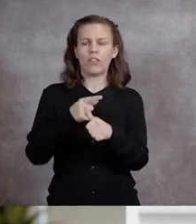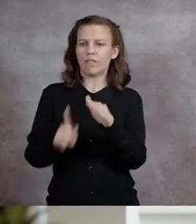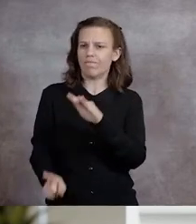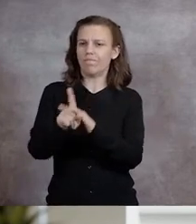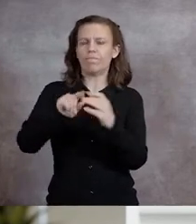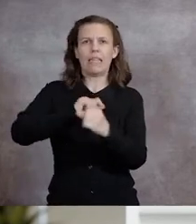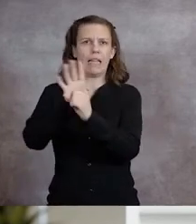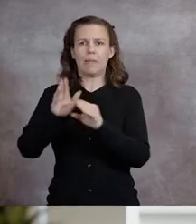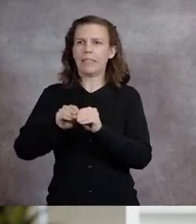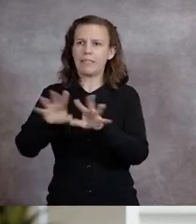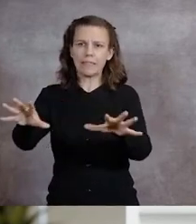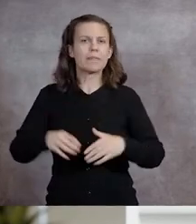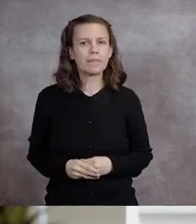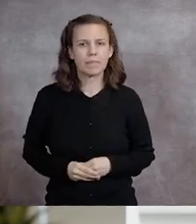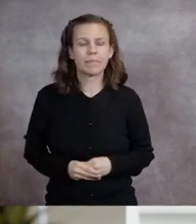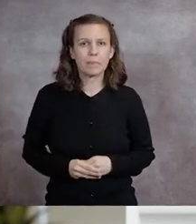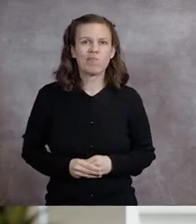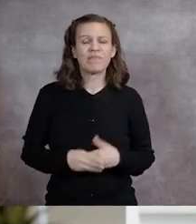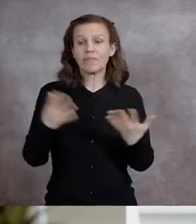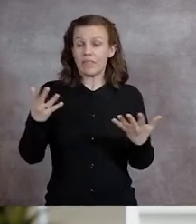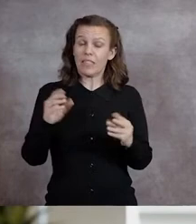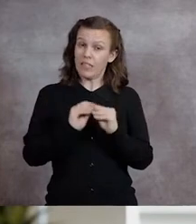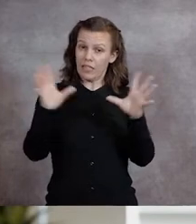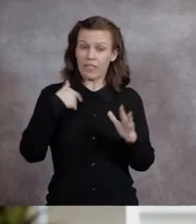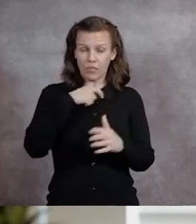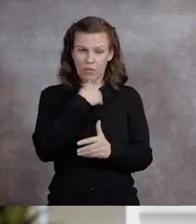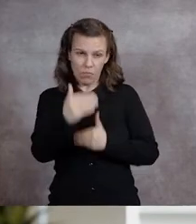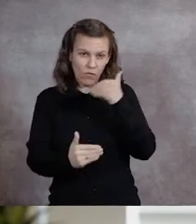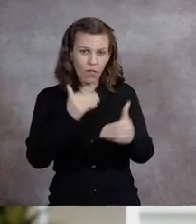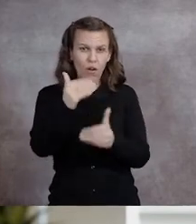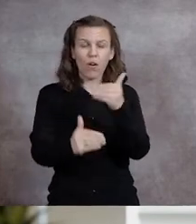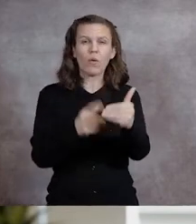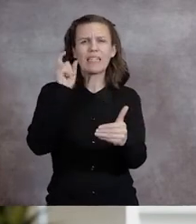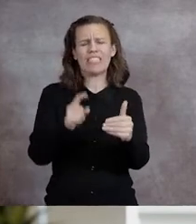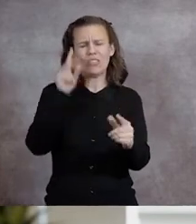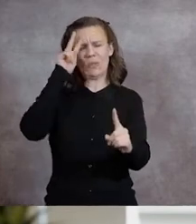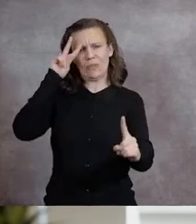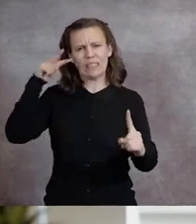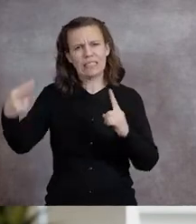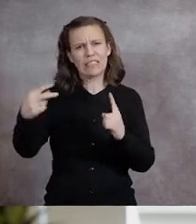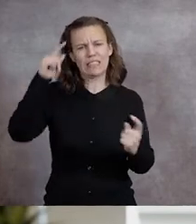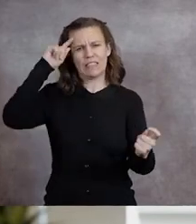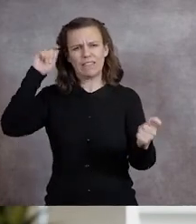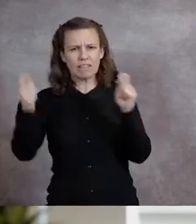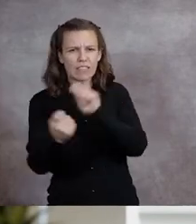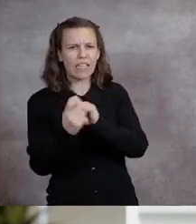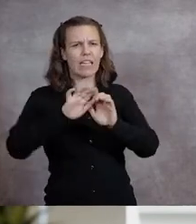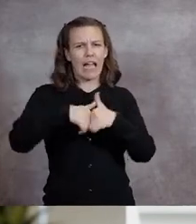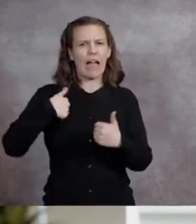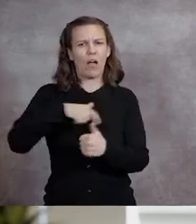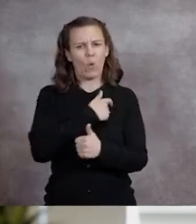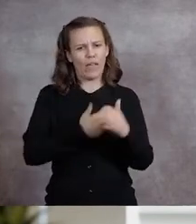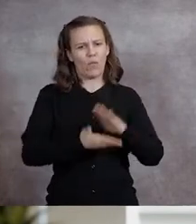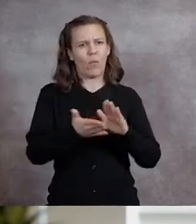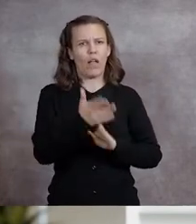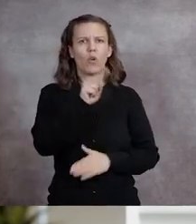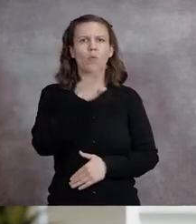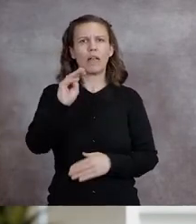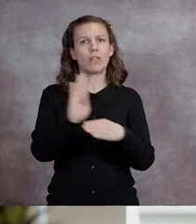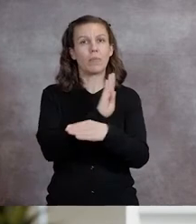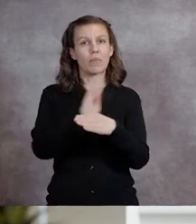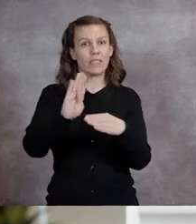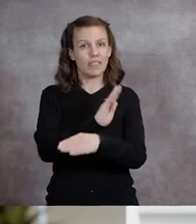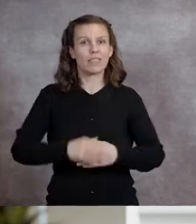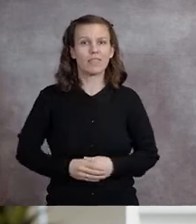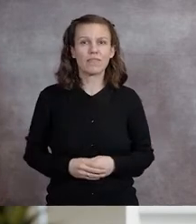moments of the pandemic. Clearly, as we move forward, we must think differently about how we carry out the business of New Mexico's business.